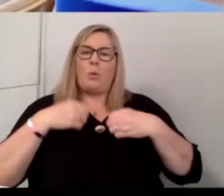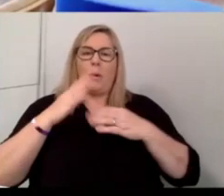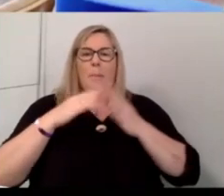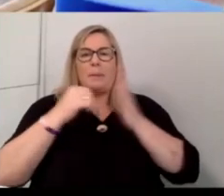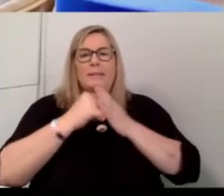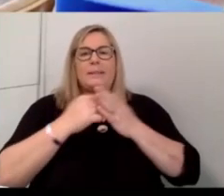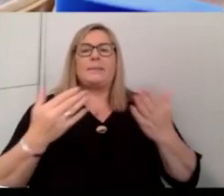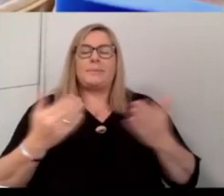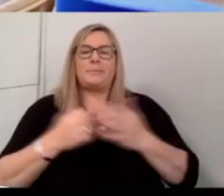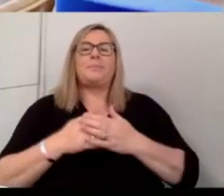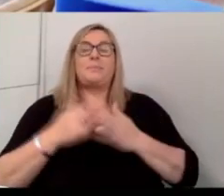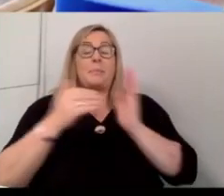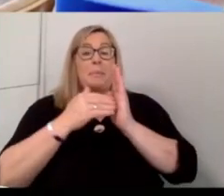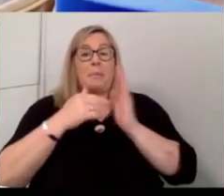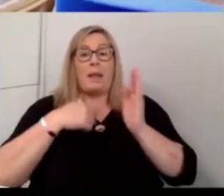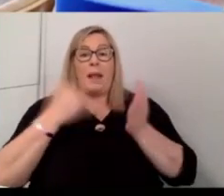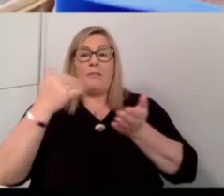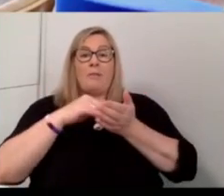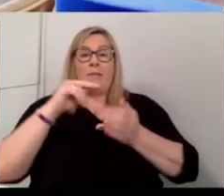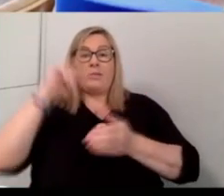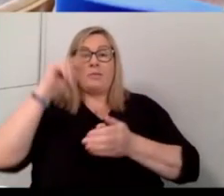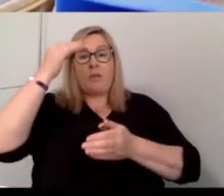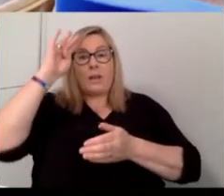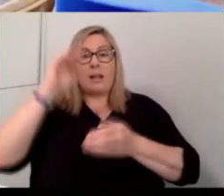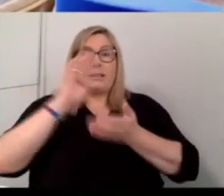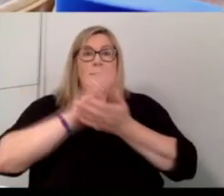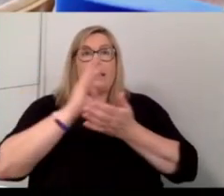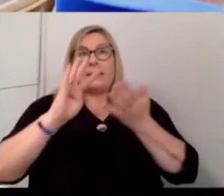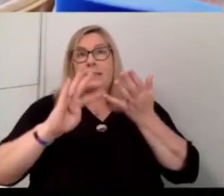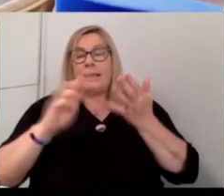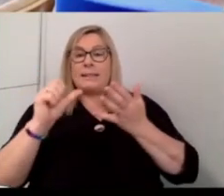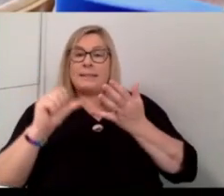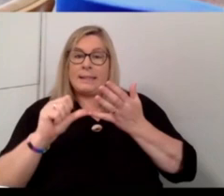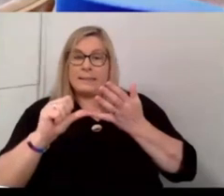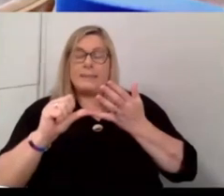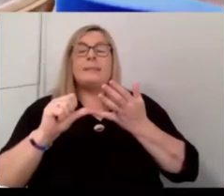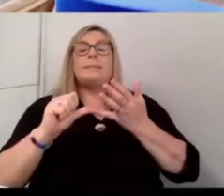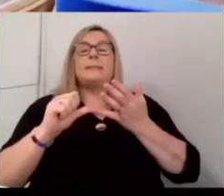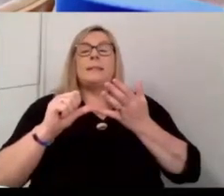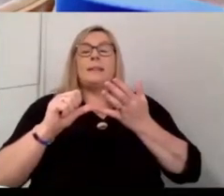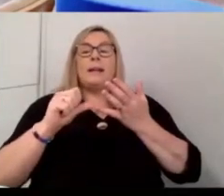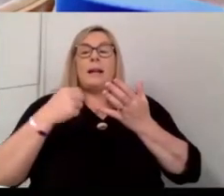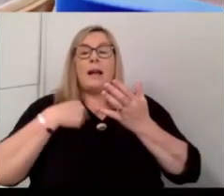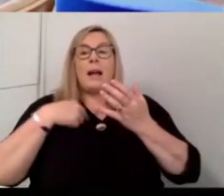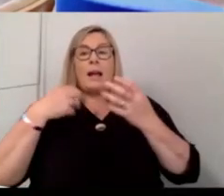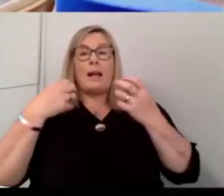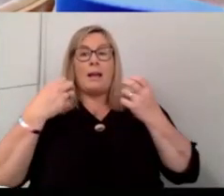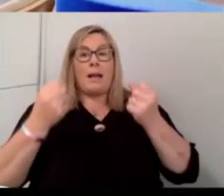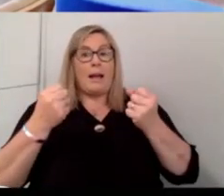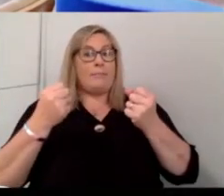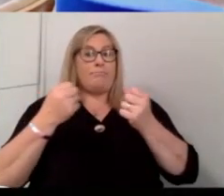I arrived in Northern Ireland in 1996 and I've had several